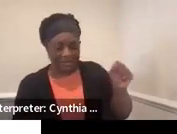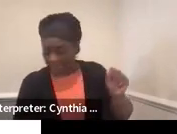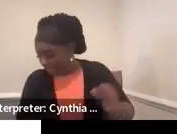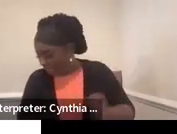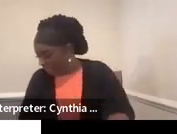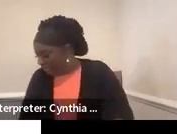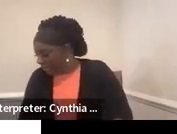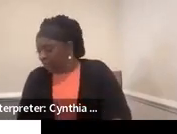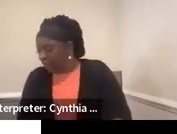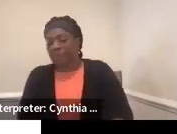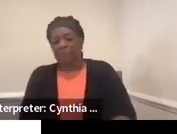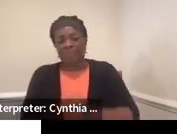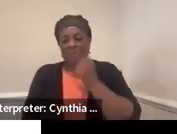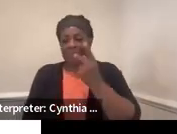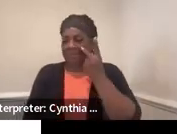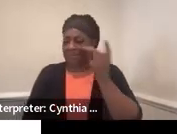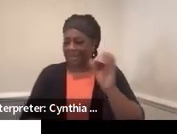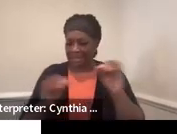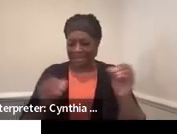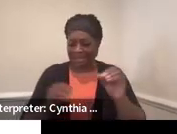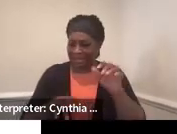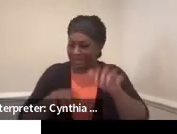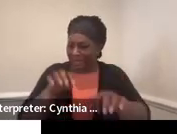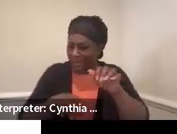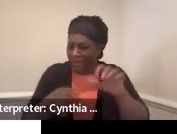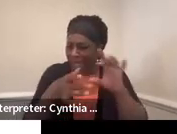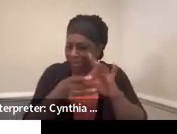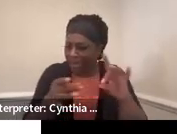I'm not seeing anything in the chat box.